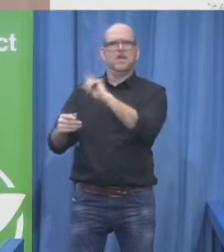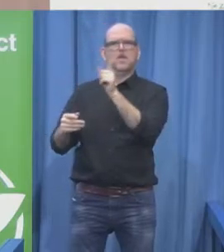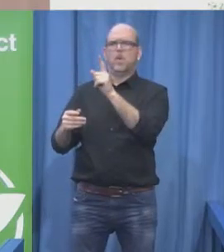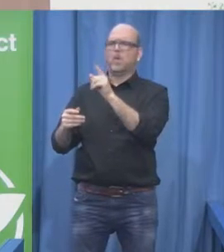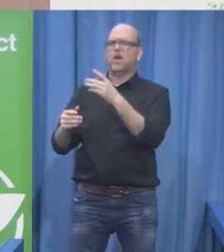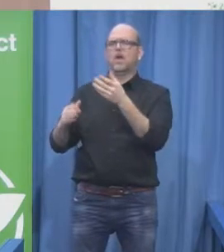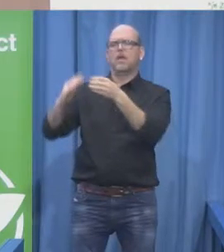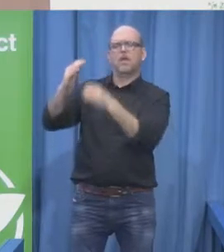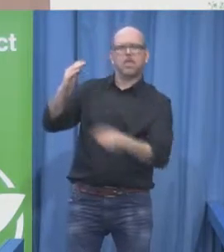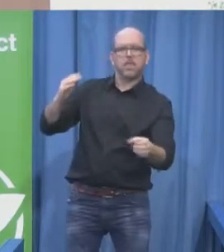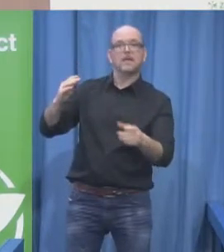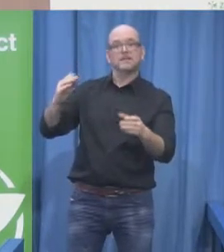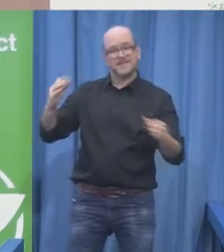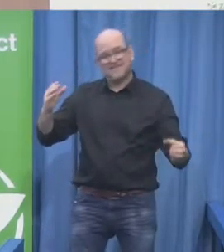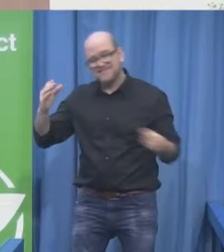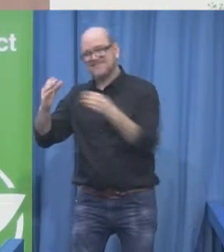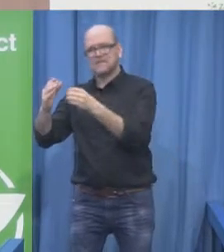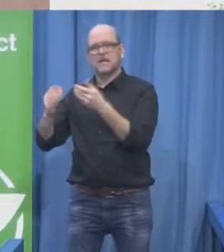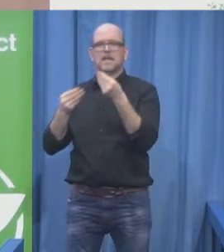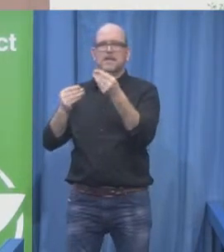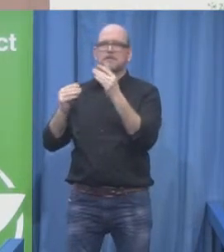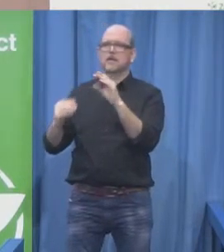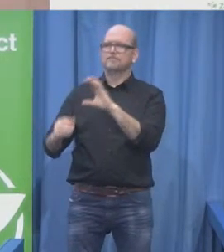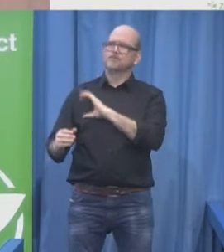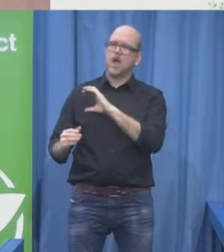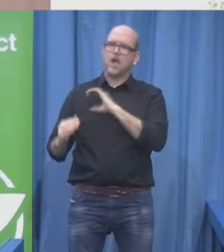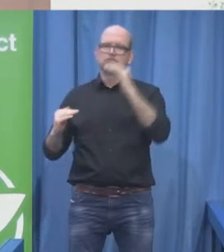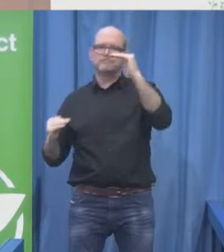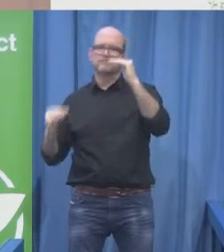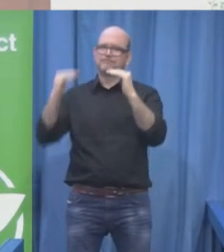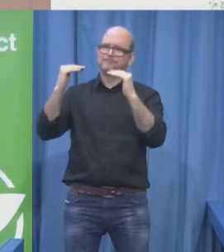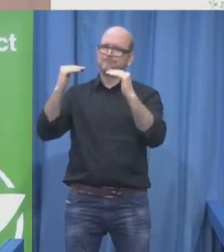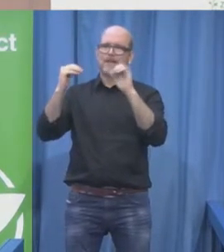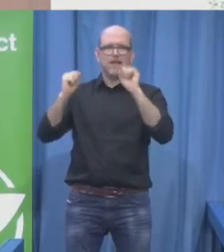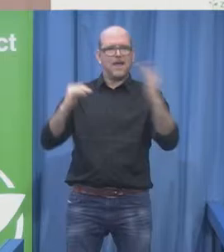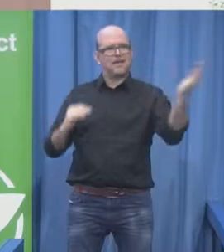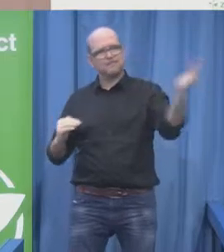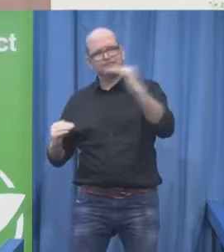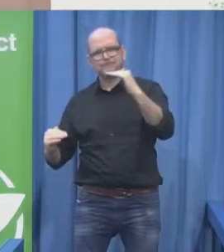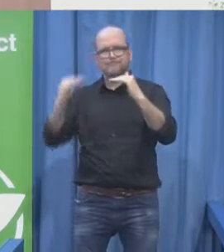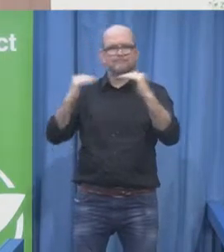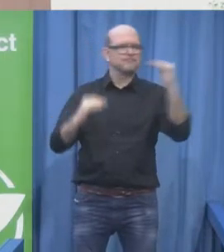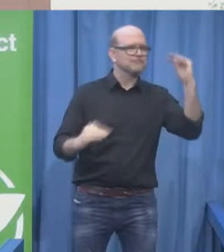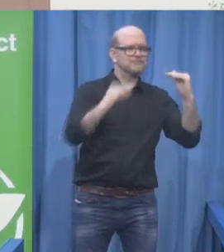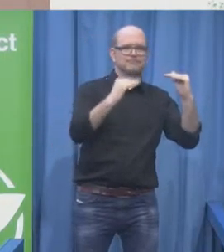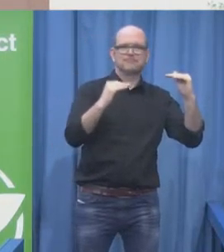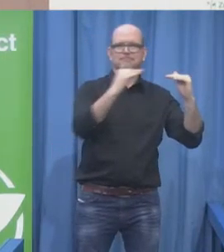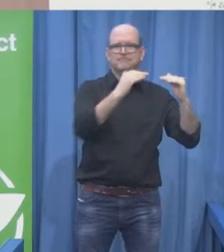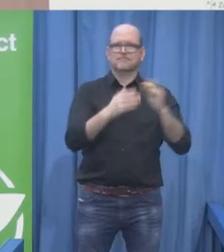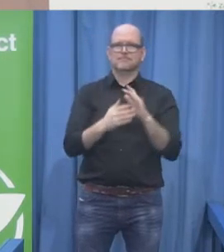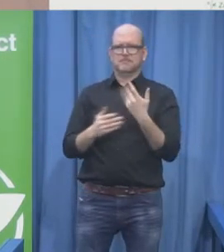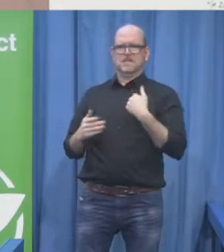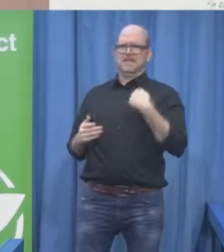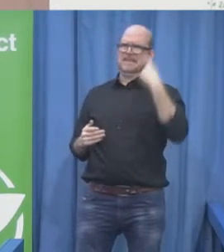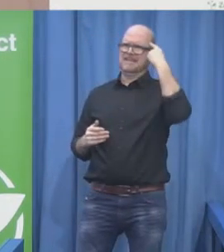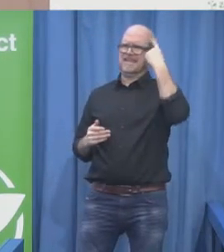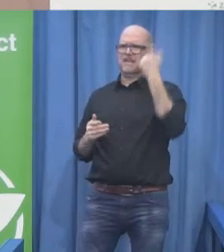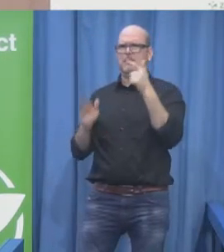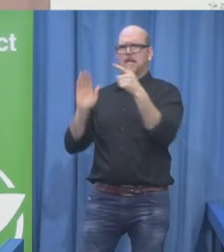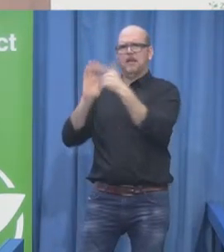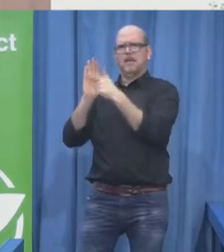are responsible to implement the mandates of governments. it comes to the social dimension